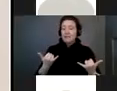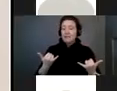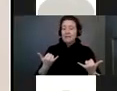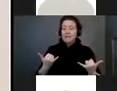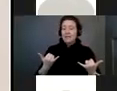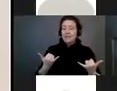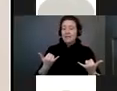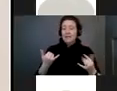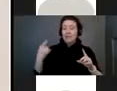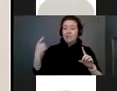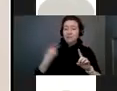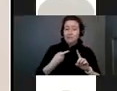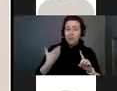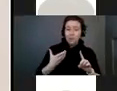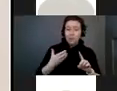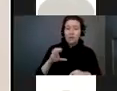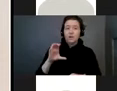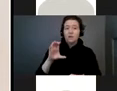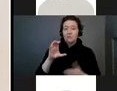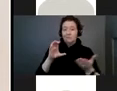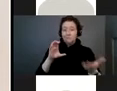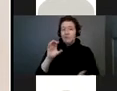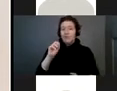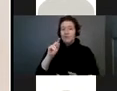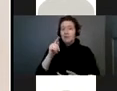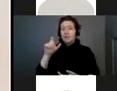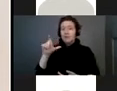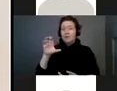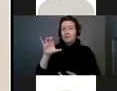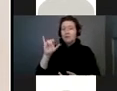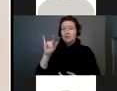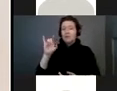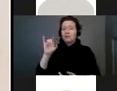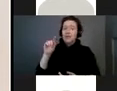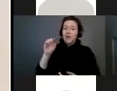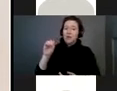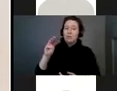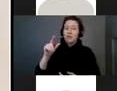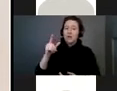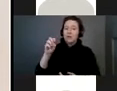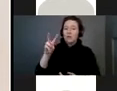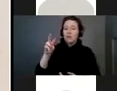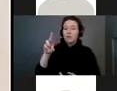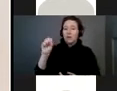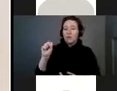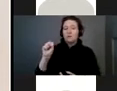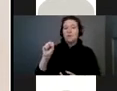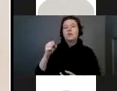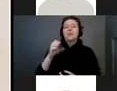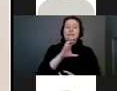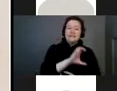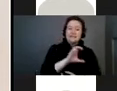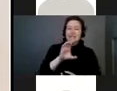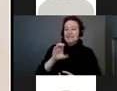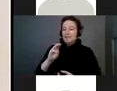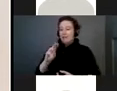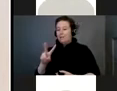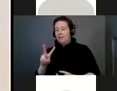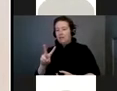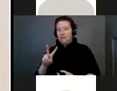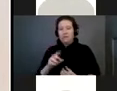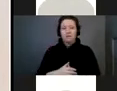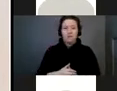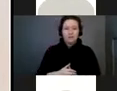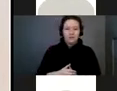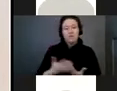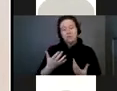congenital cytomegalovirus. We call that CCMV sometimes and